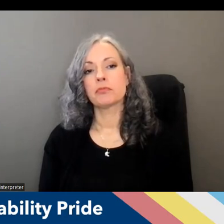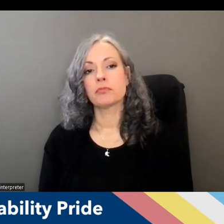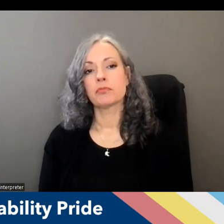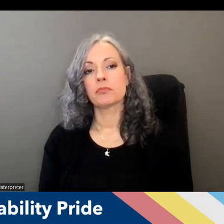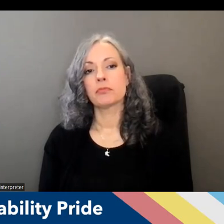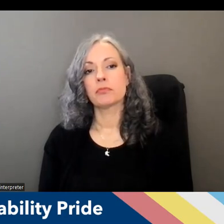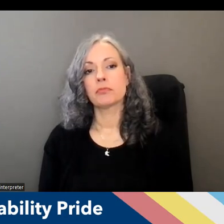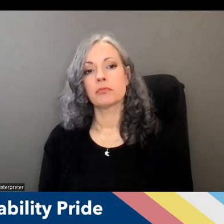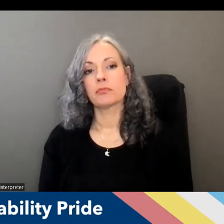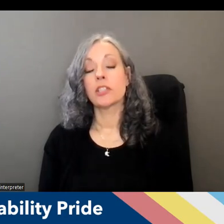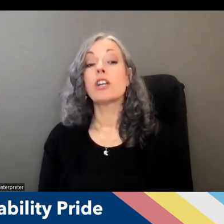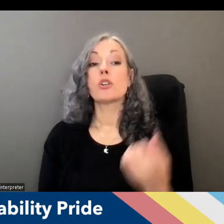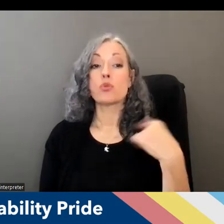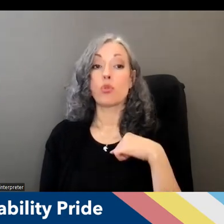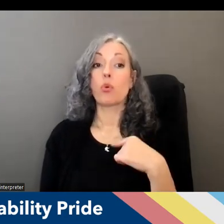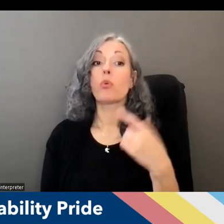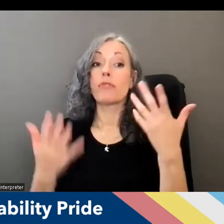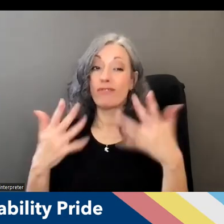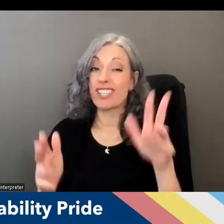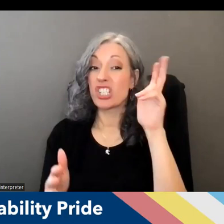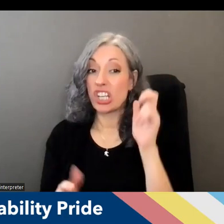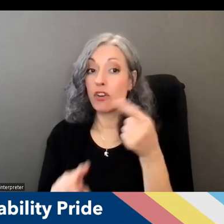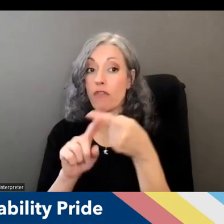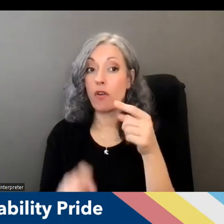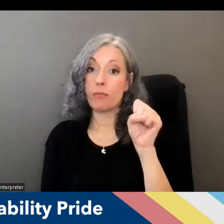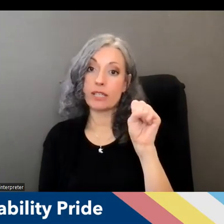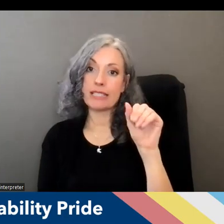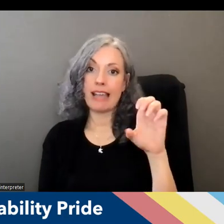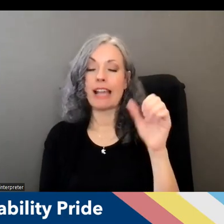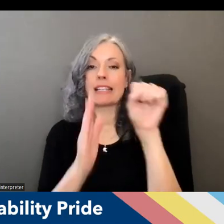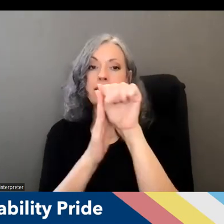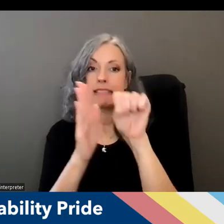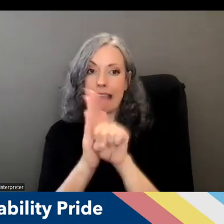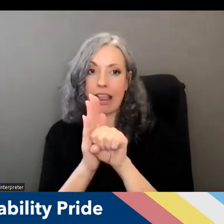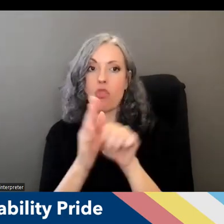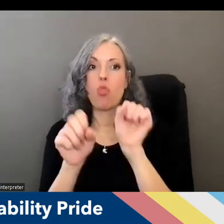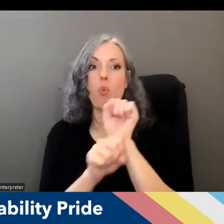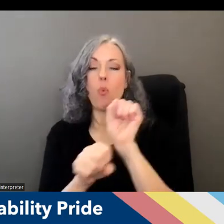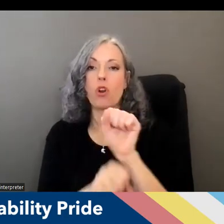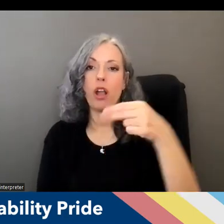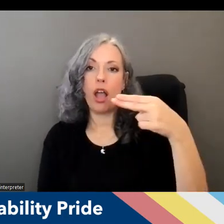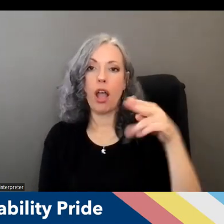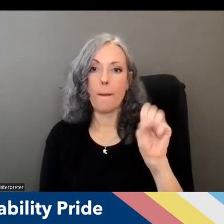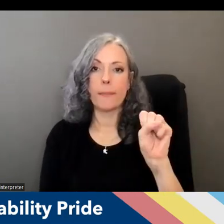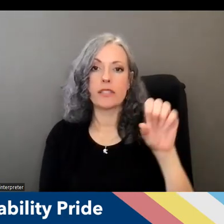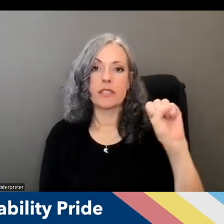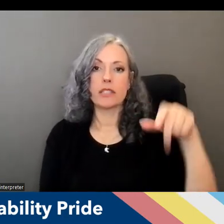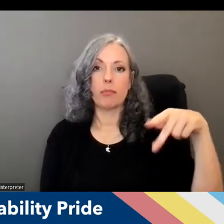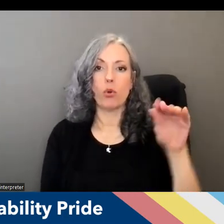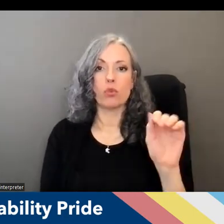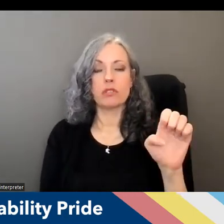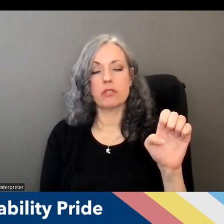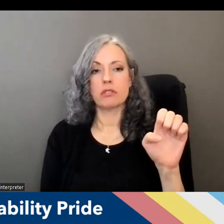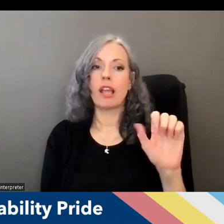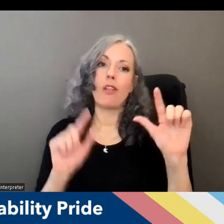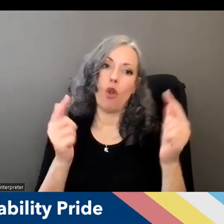so after we heard from sac state about the the work of hubs and spokes as well as the ltss subcommittee report